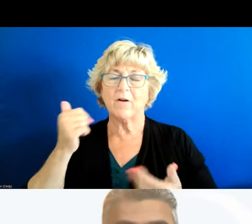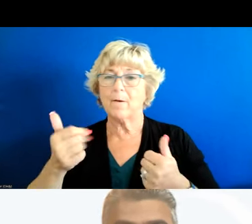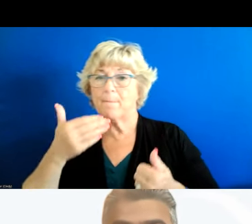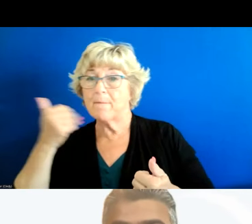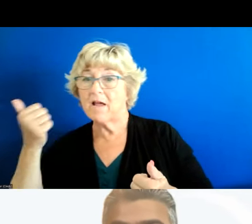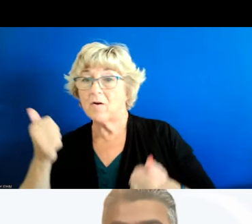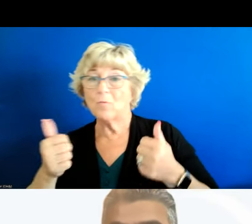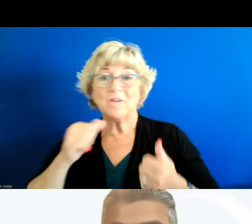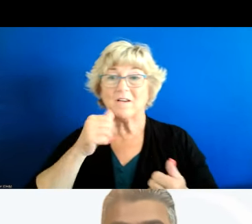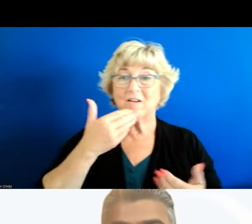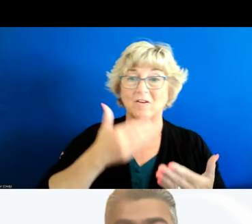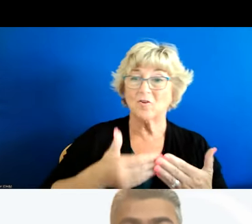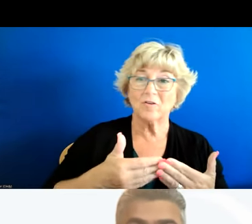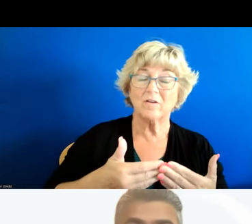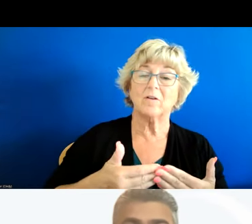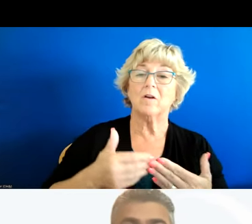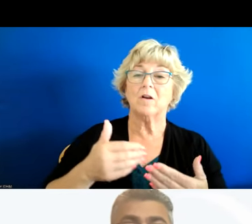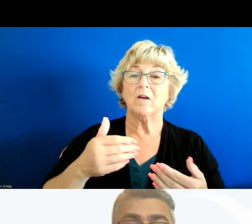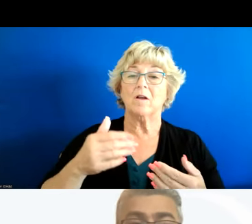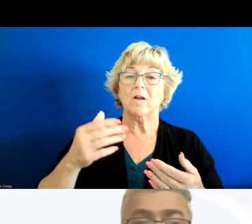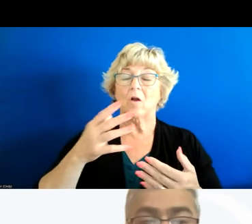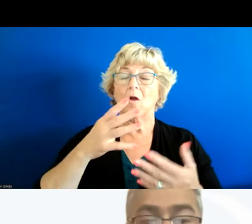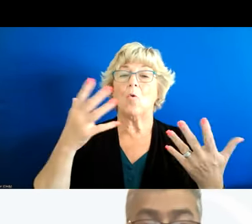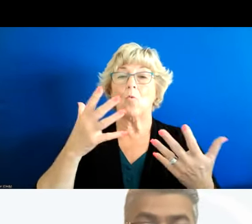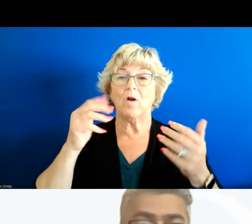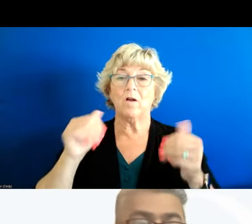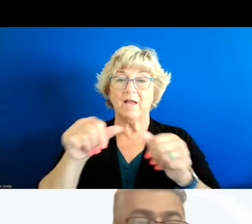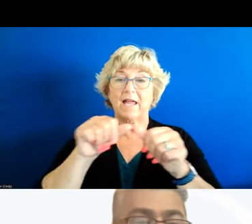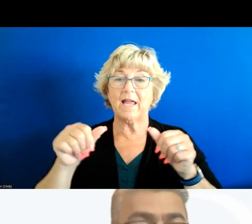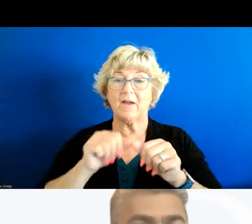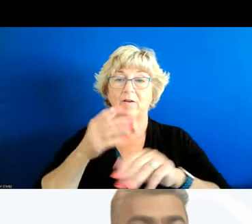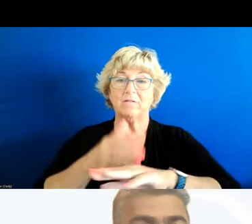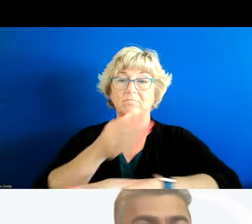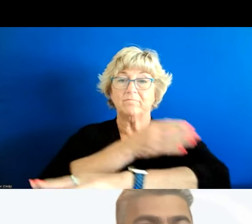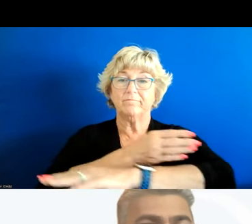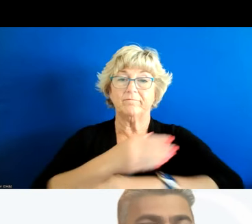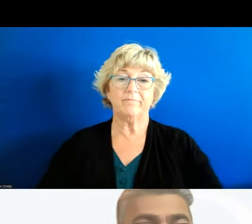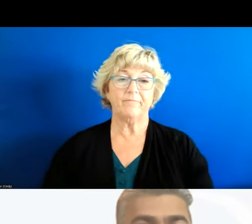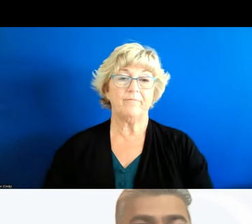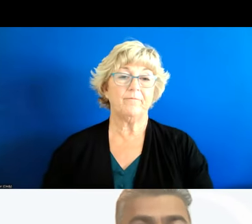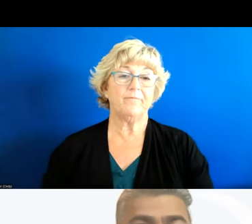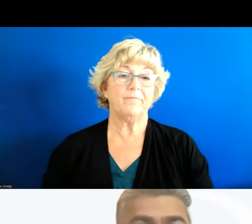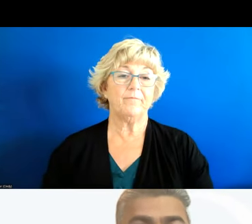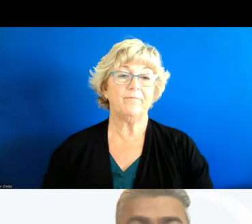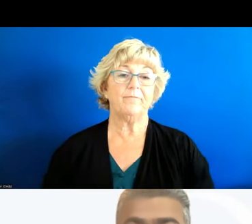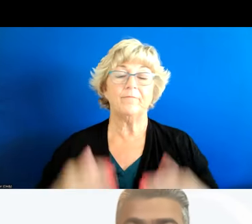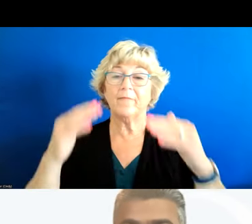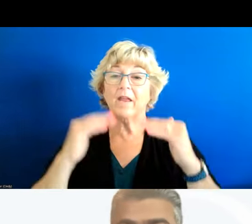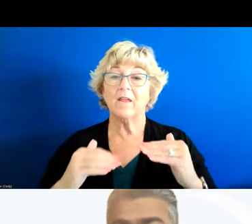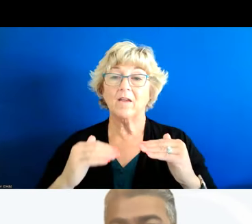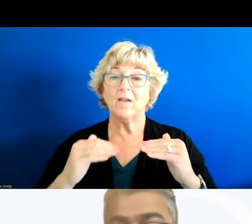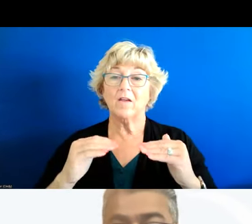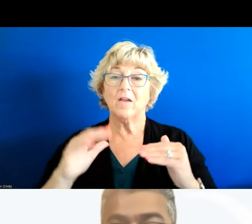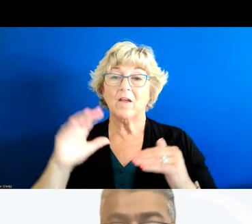are not doing better and then what are some of the interventions that could be put in place uh caregiving is a